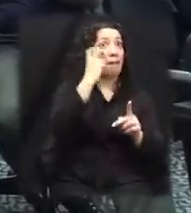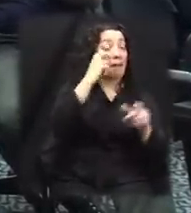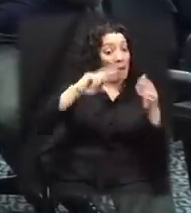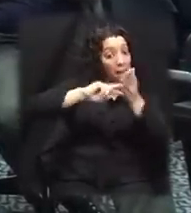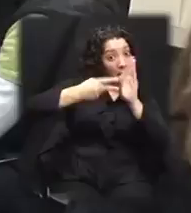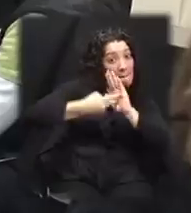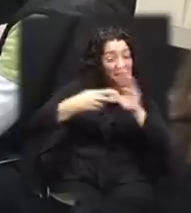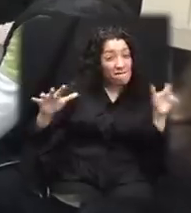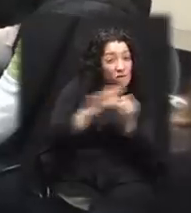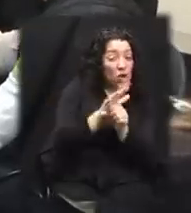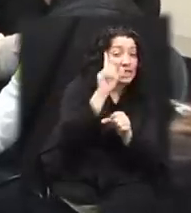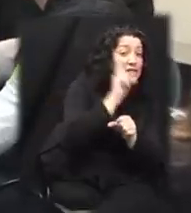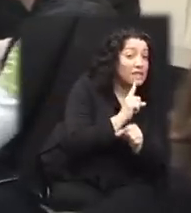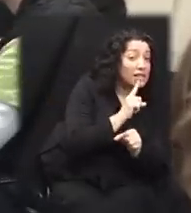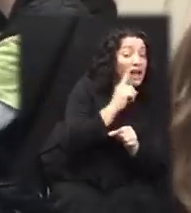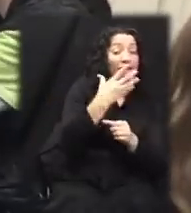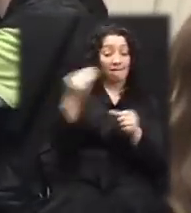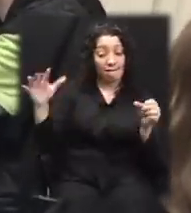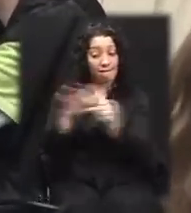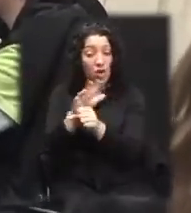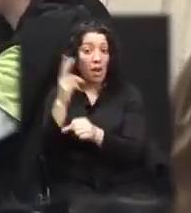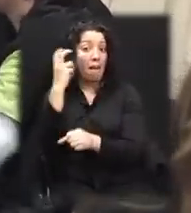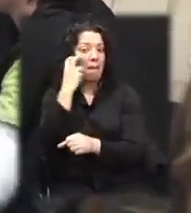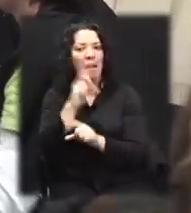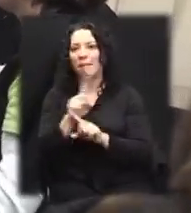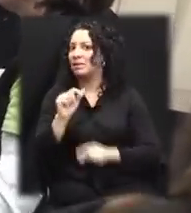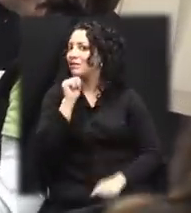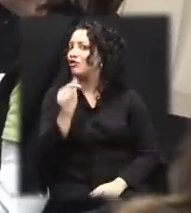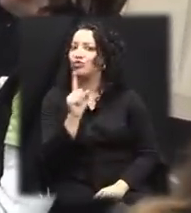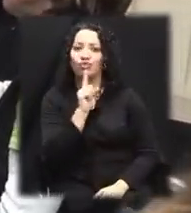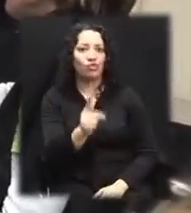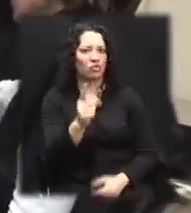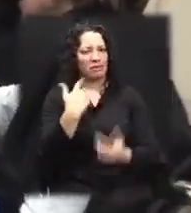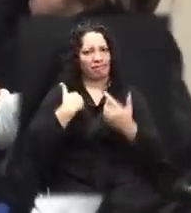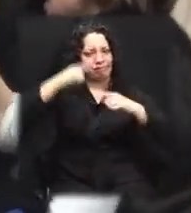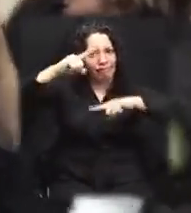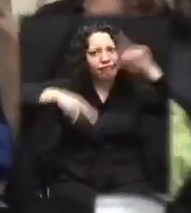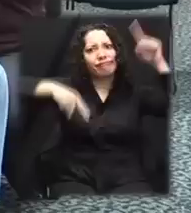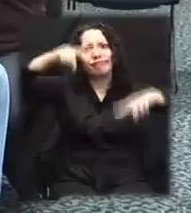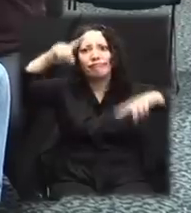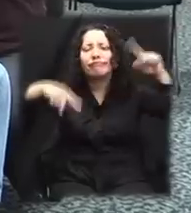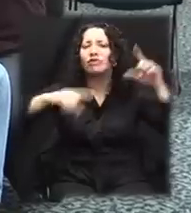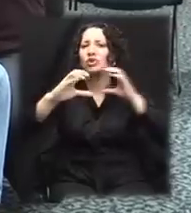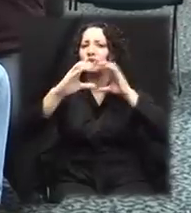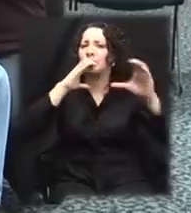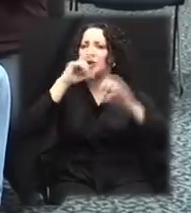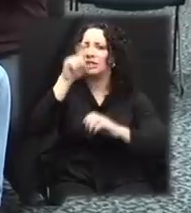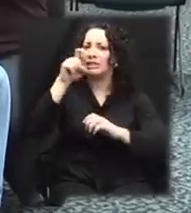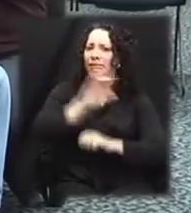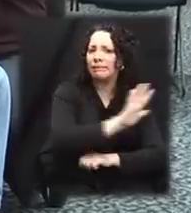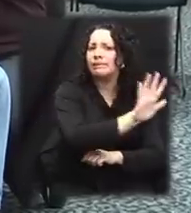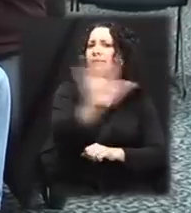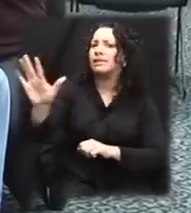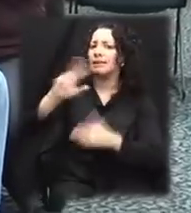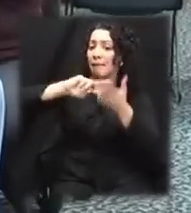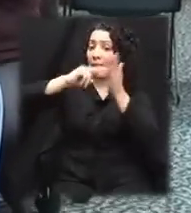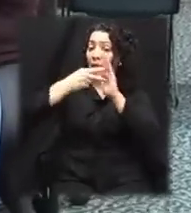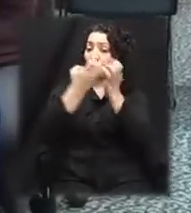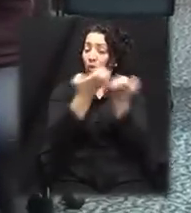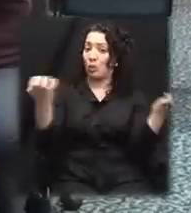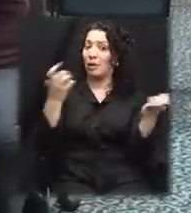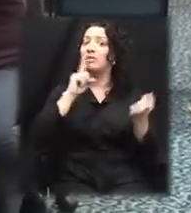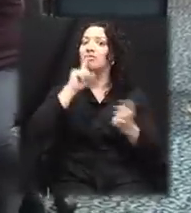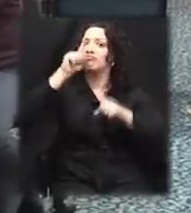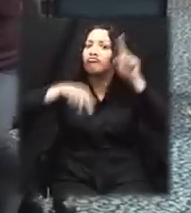or hearing. Many people within this population have some residual hearing and or vision. Therefore, no one